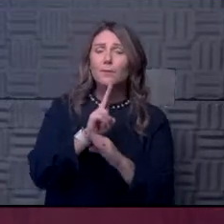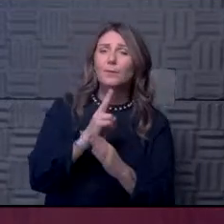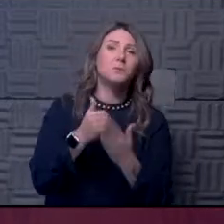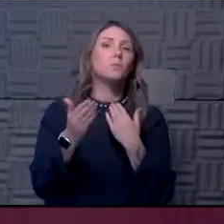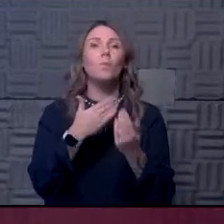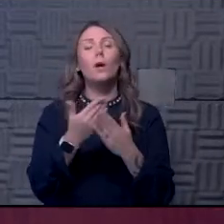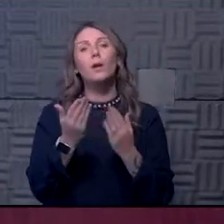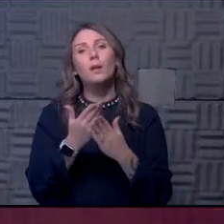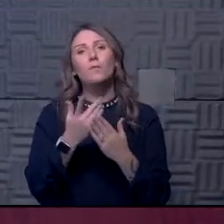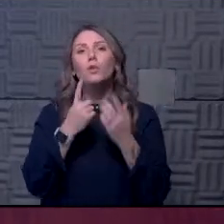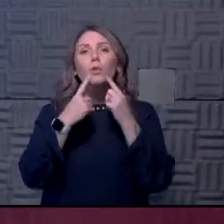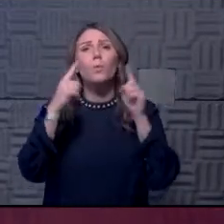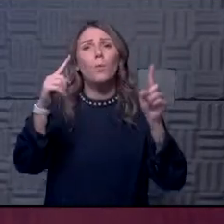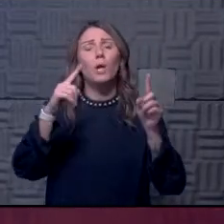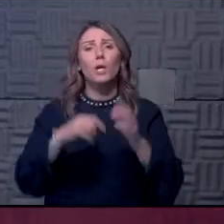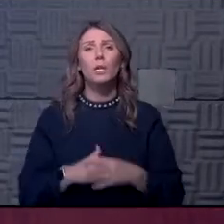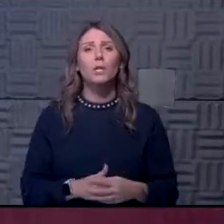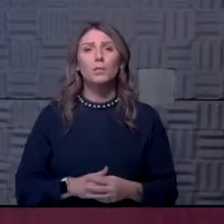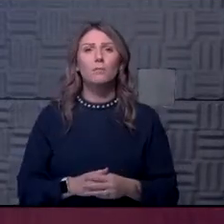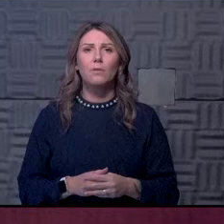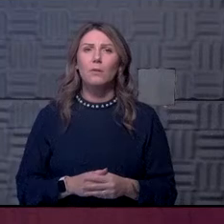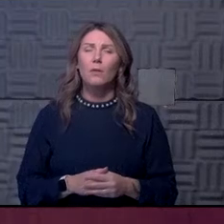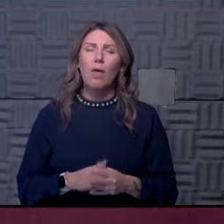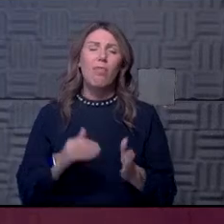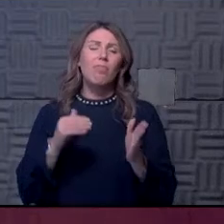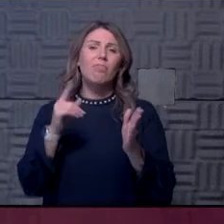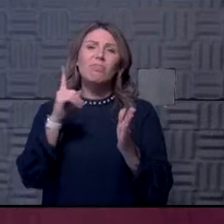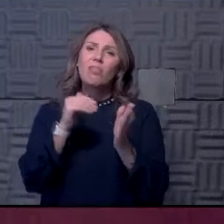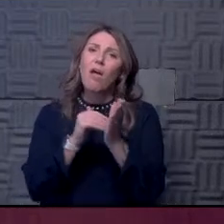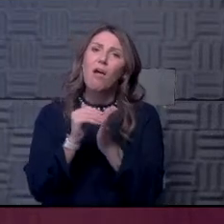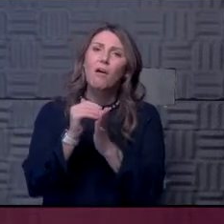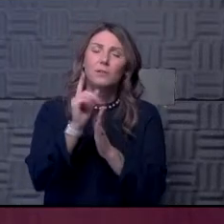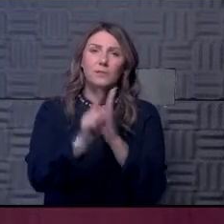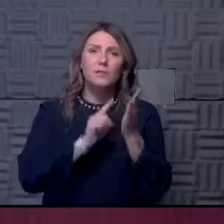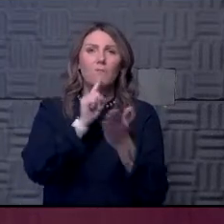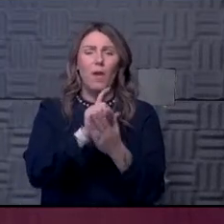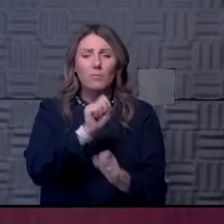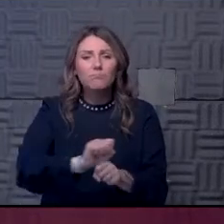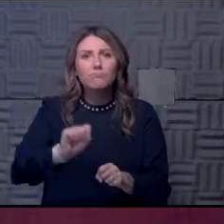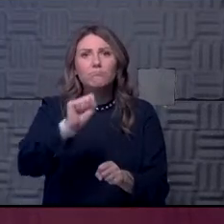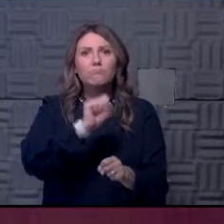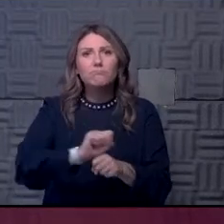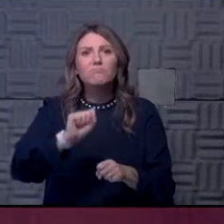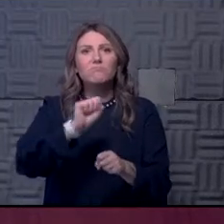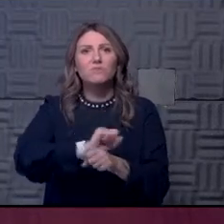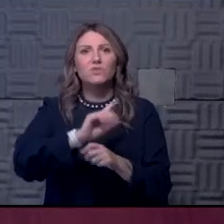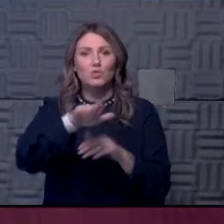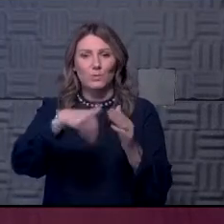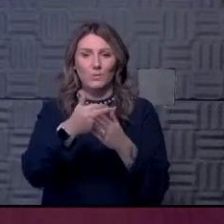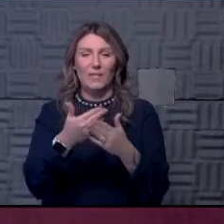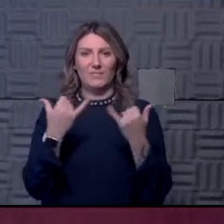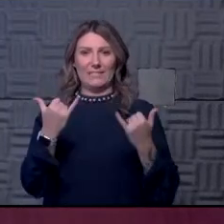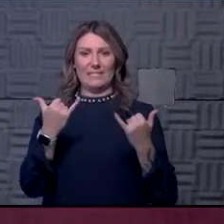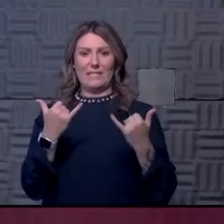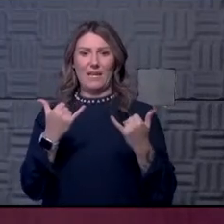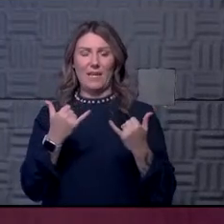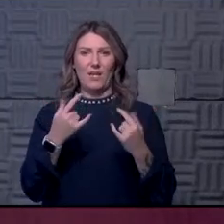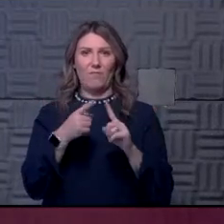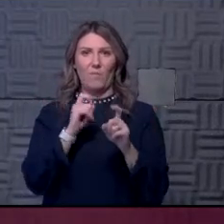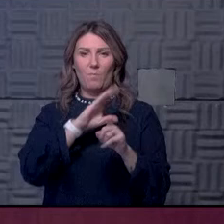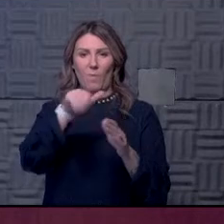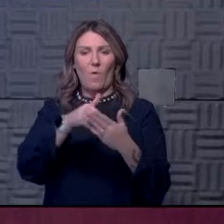it takes to, to work. But, uh, you know, thousands of hours have gone into getting to where we are today from, from the entire campus